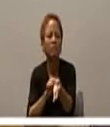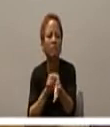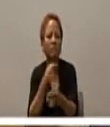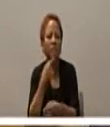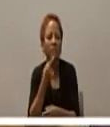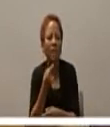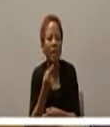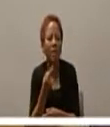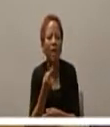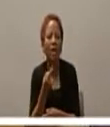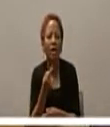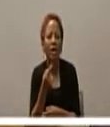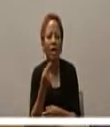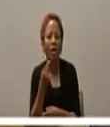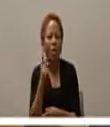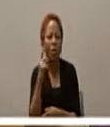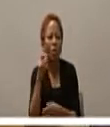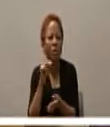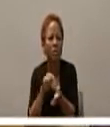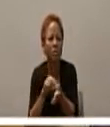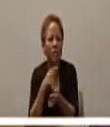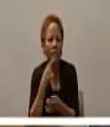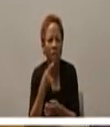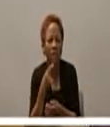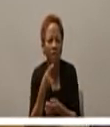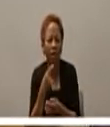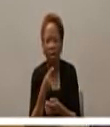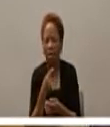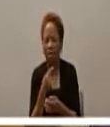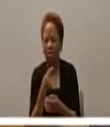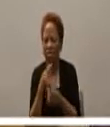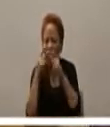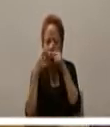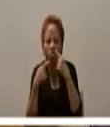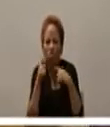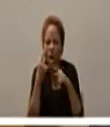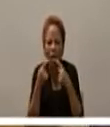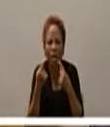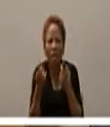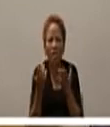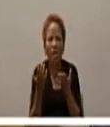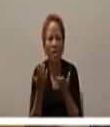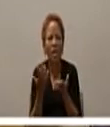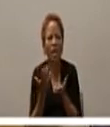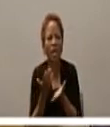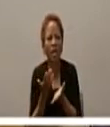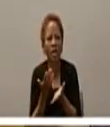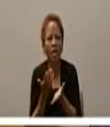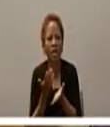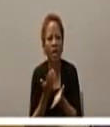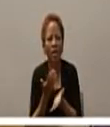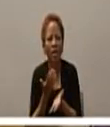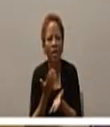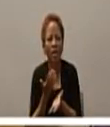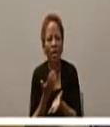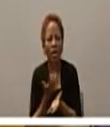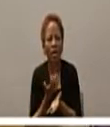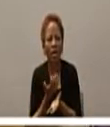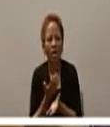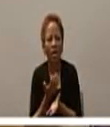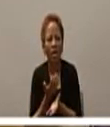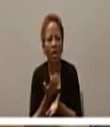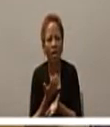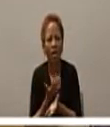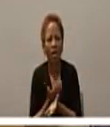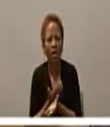intensive care unit crying and you know I mean she